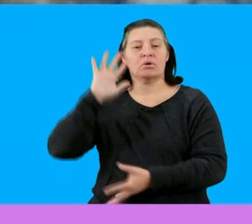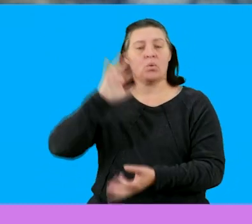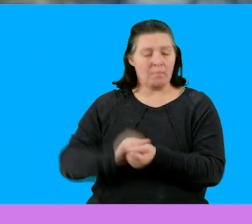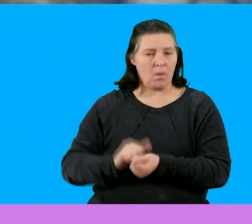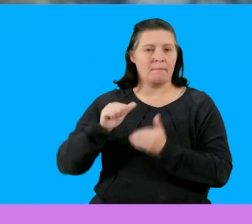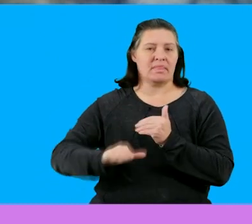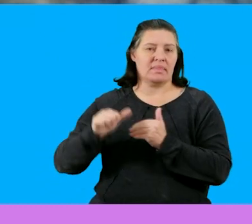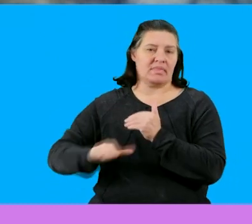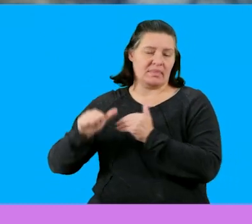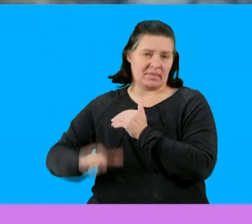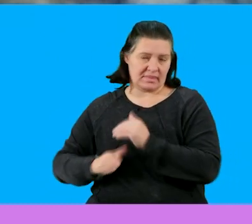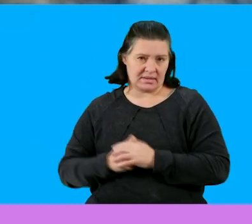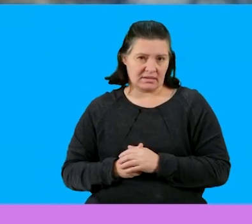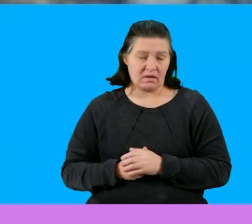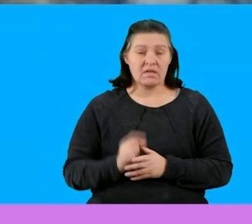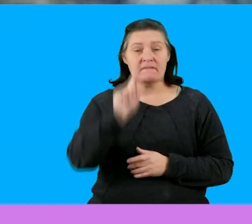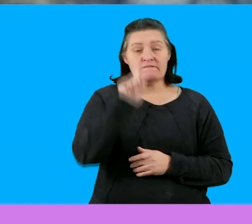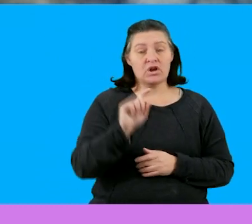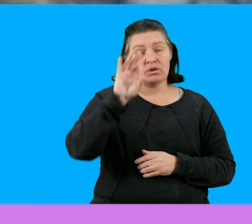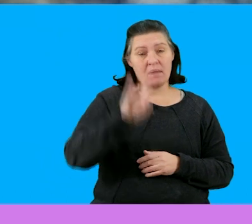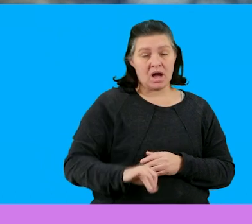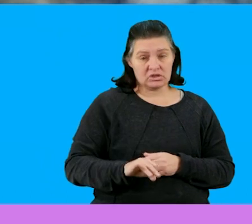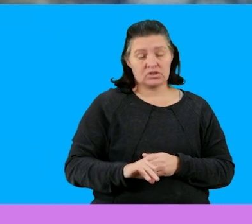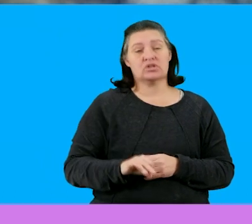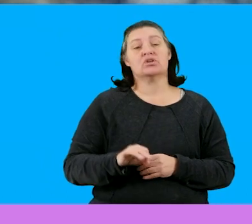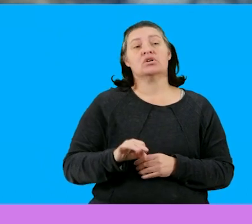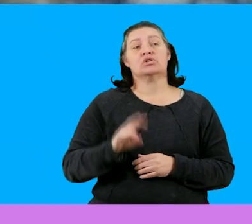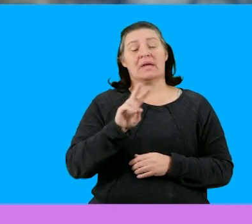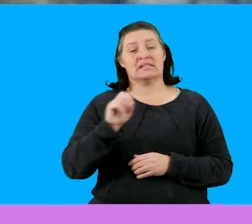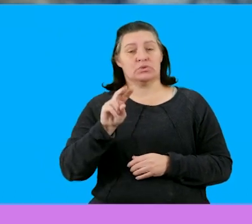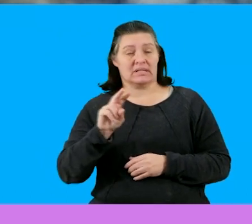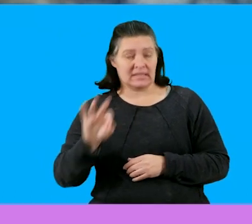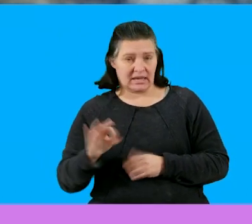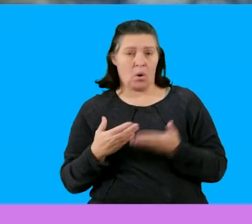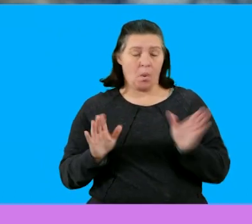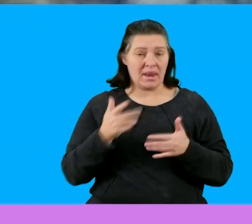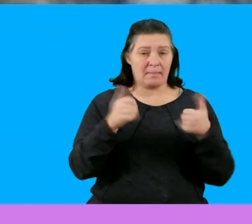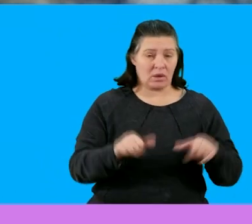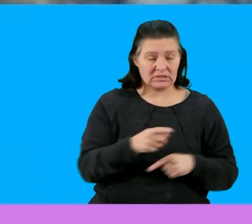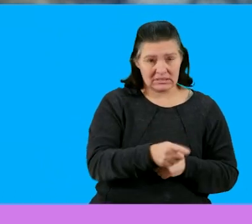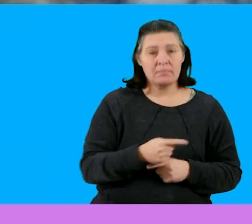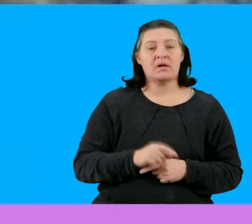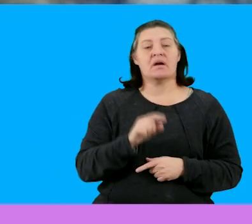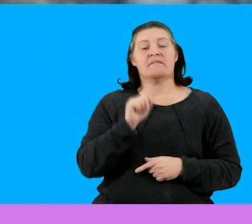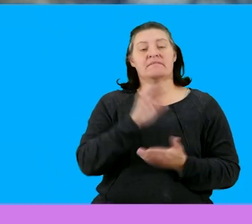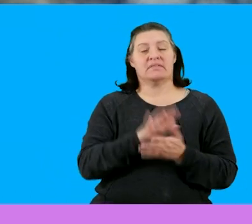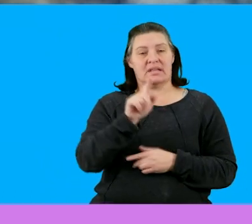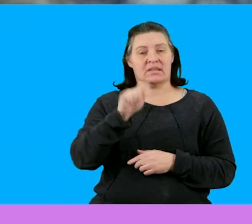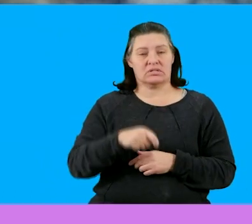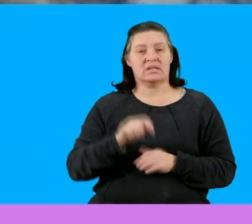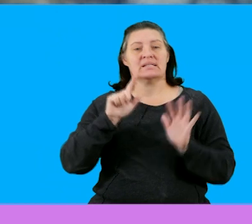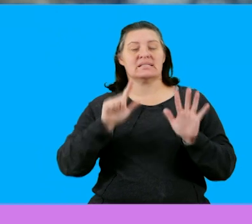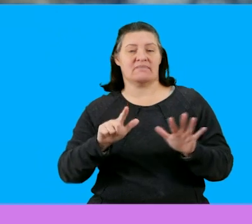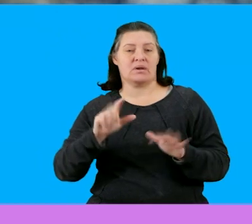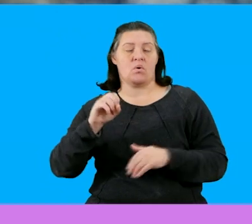compounded monthly okay on the 1st of March 2023 the opening balance in his account was fifteen thousand